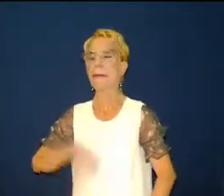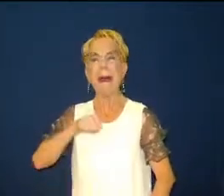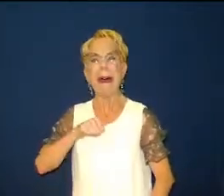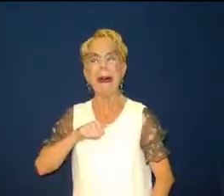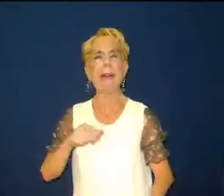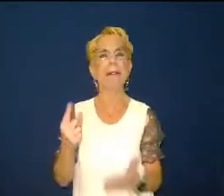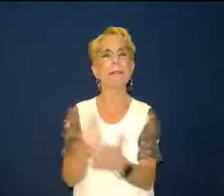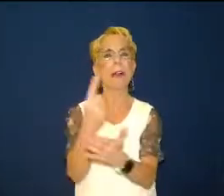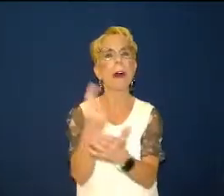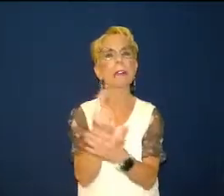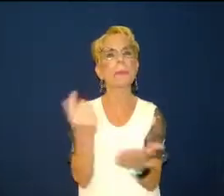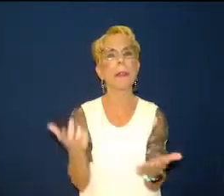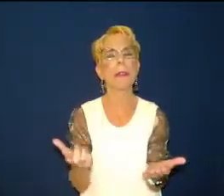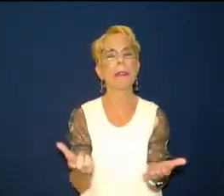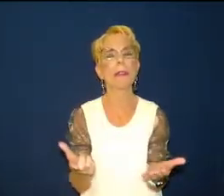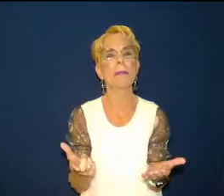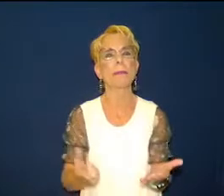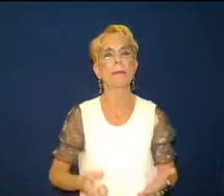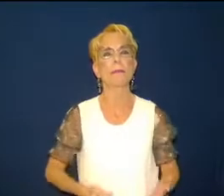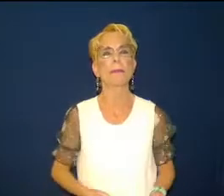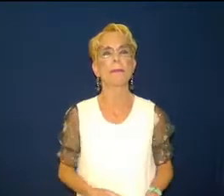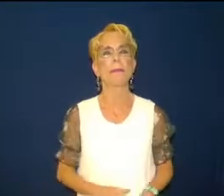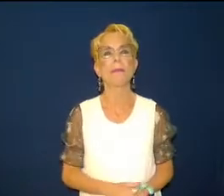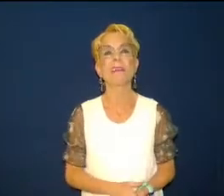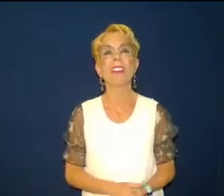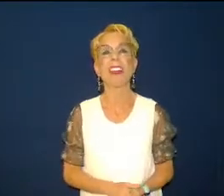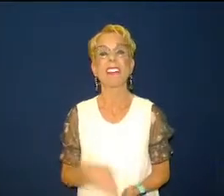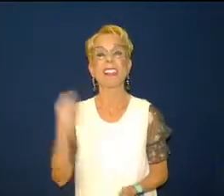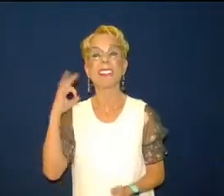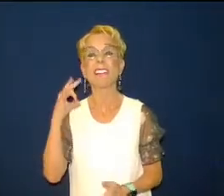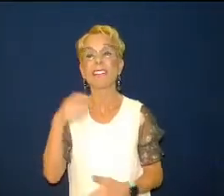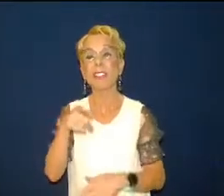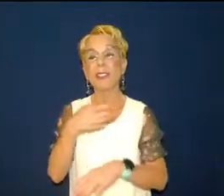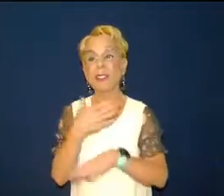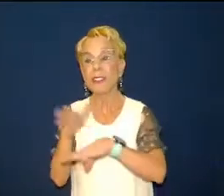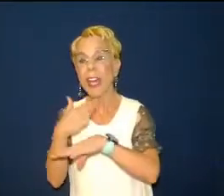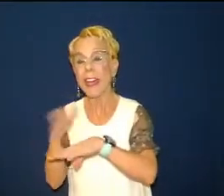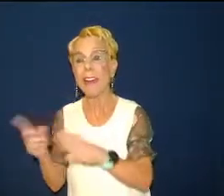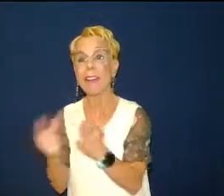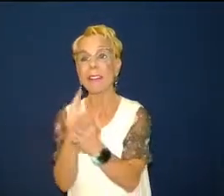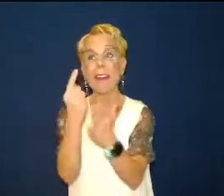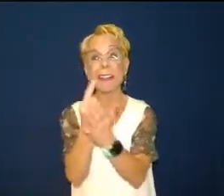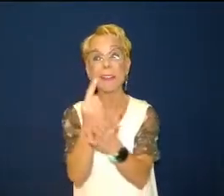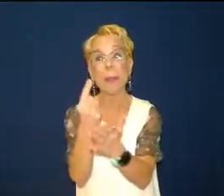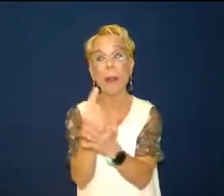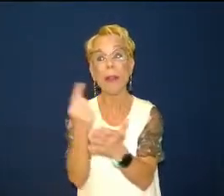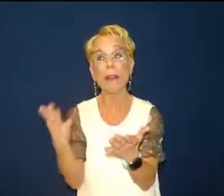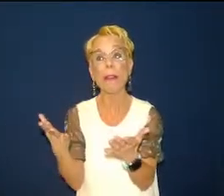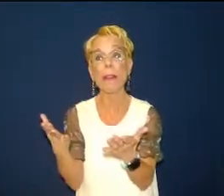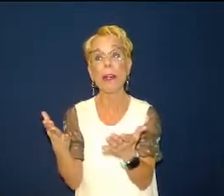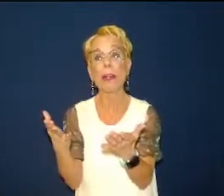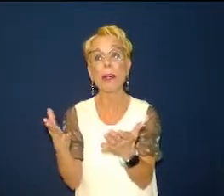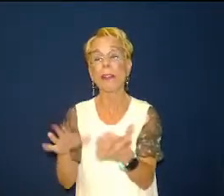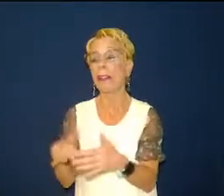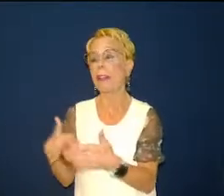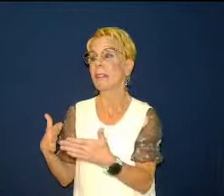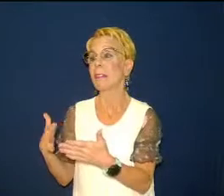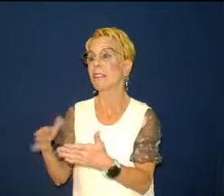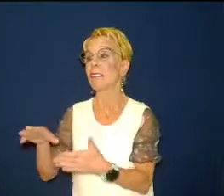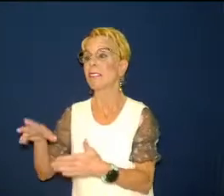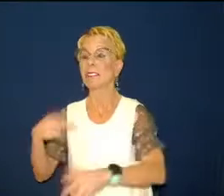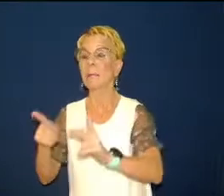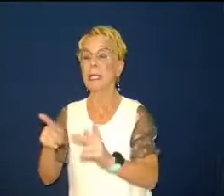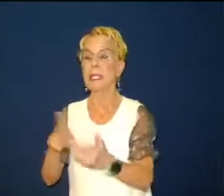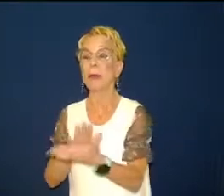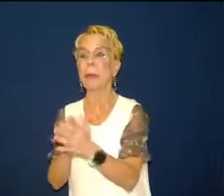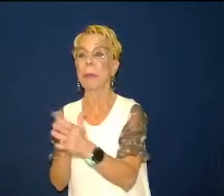and people receive it this world becomes a better place to live because now people make better moral decisions if that's